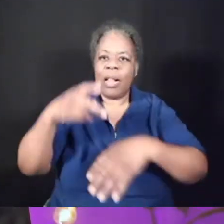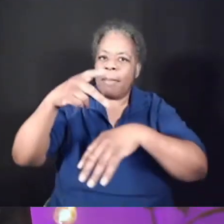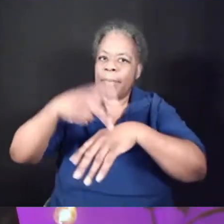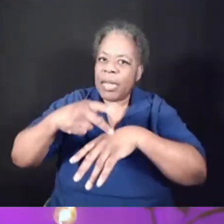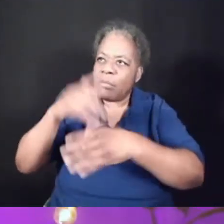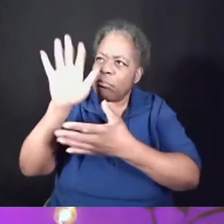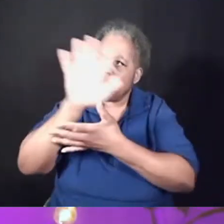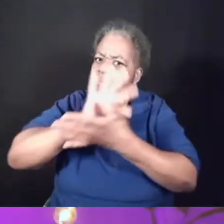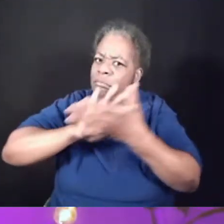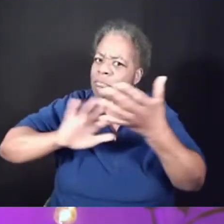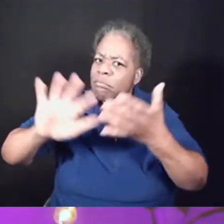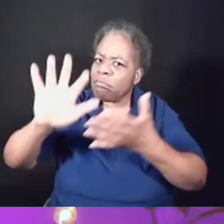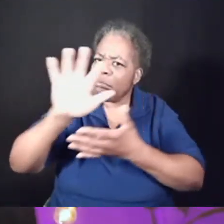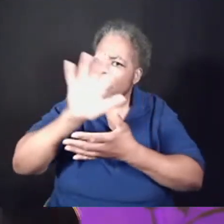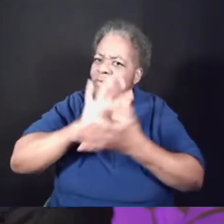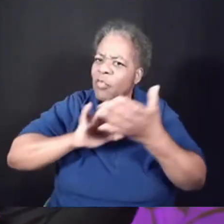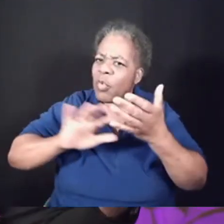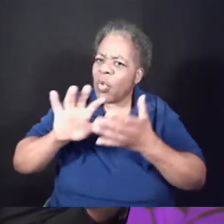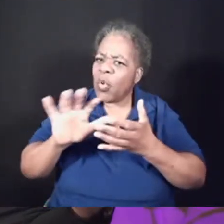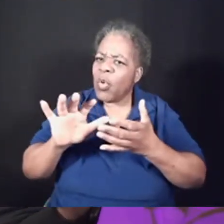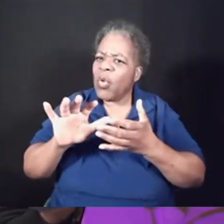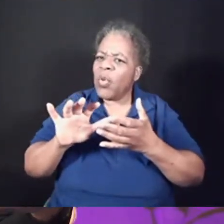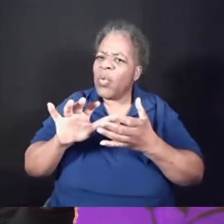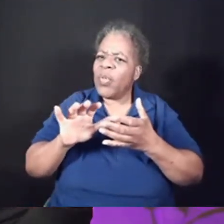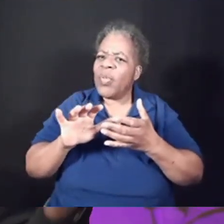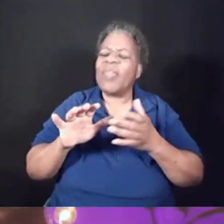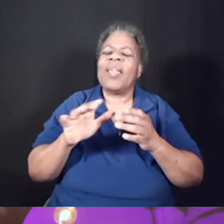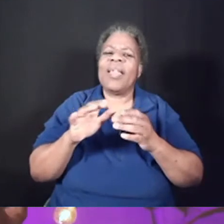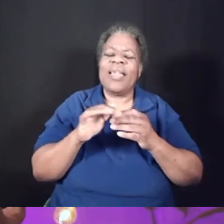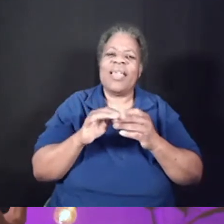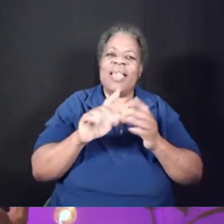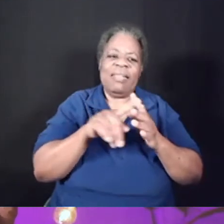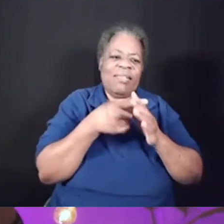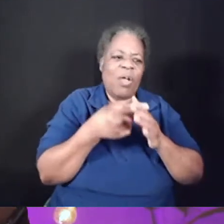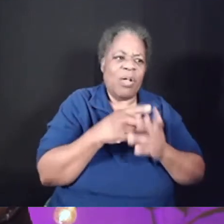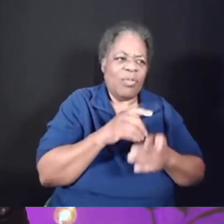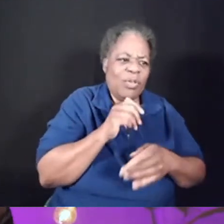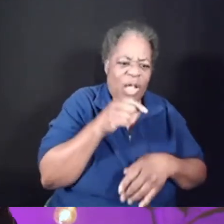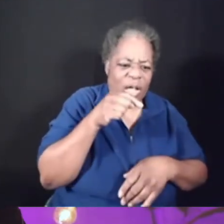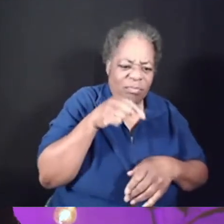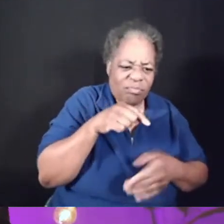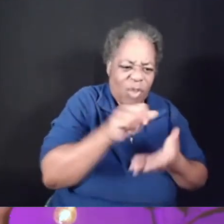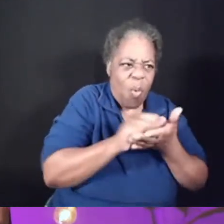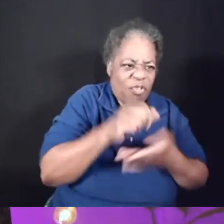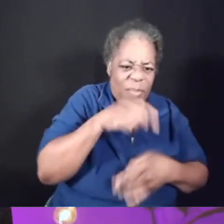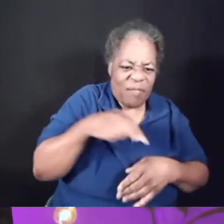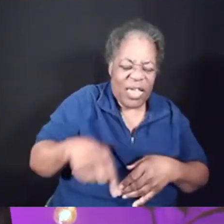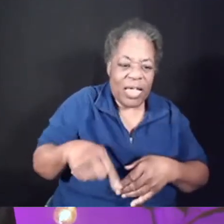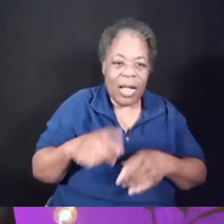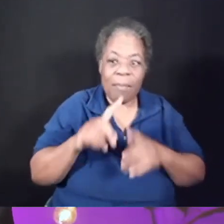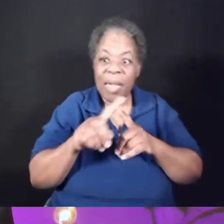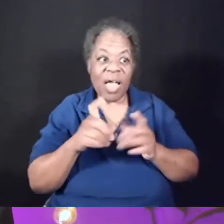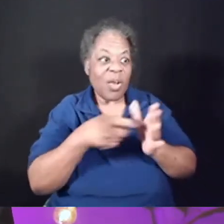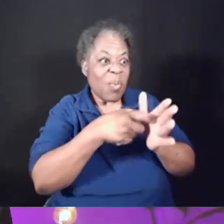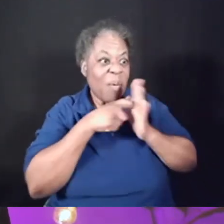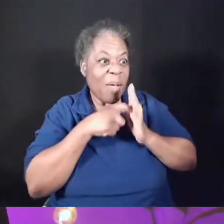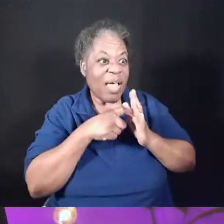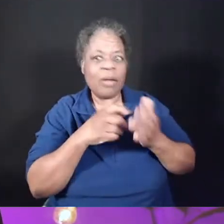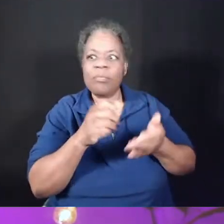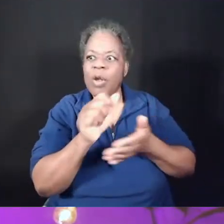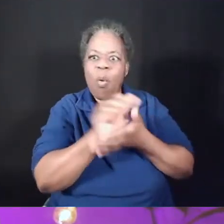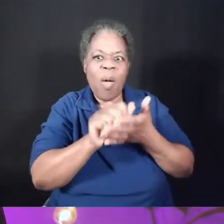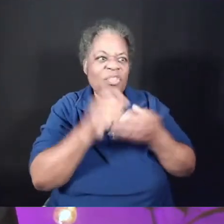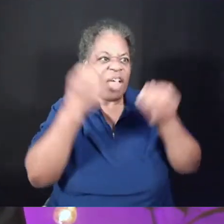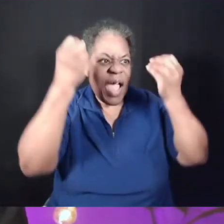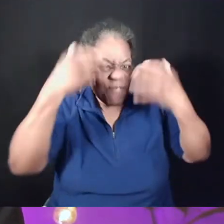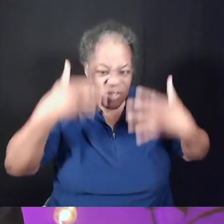asked with him, you he takes that pendulum and he swings it hard, doesn't he? You know, if this is what you require, then why not wash everything? So now,